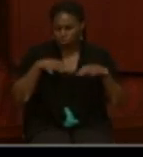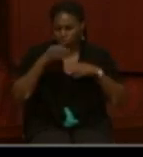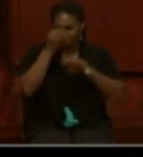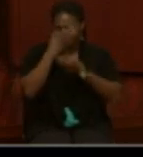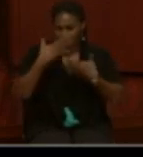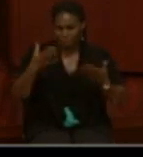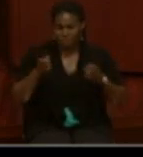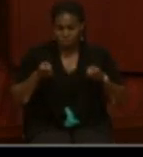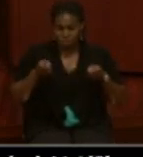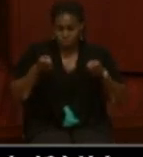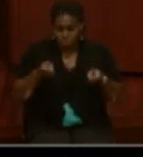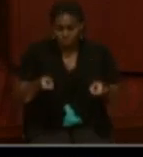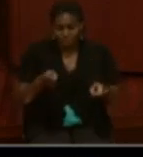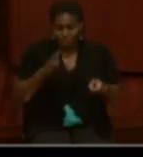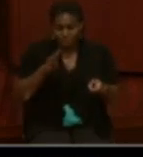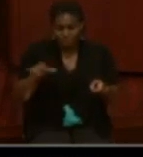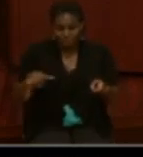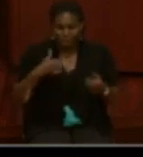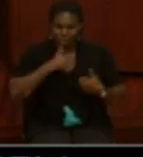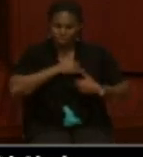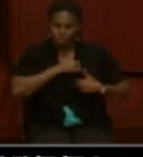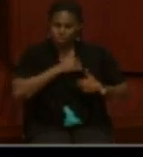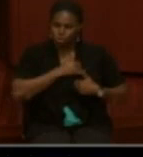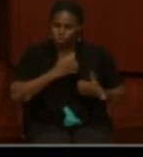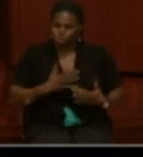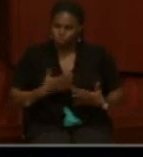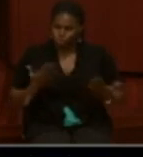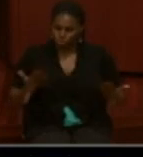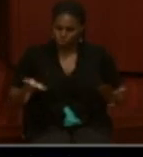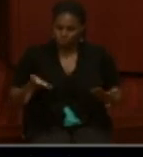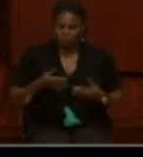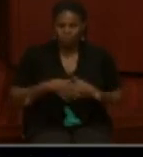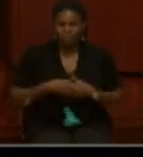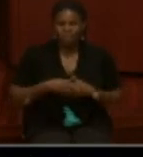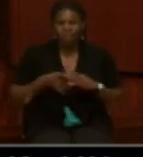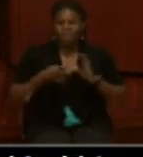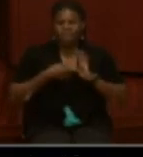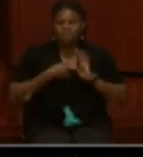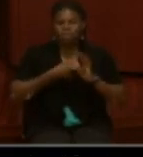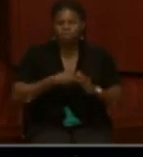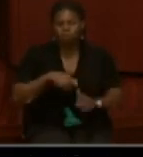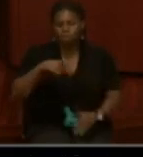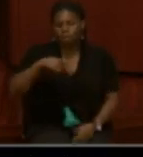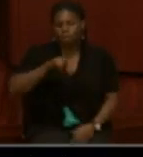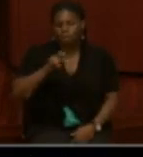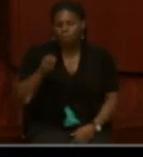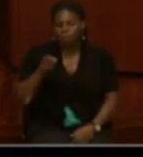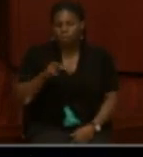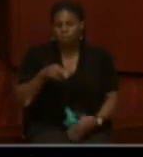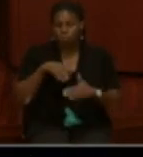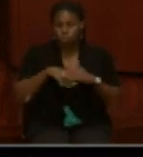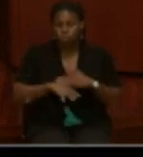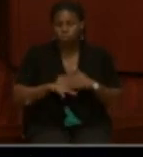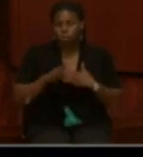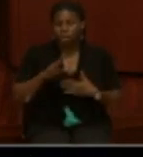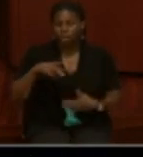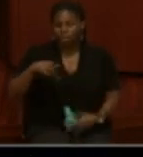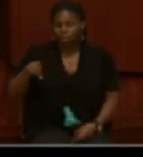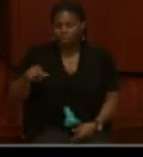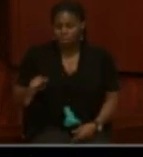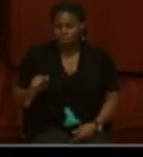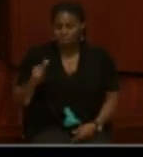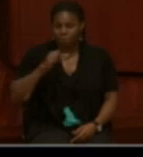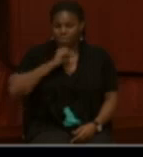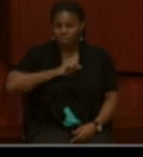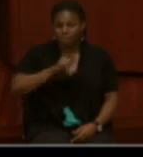that was provided by the soldier at time of enlistment. So this shows that Samuel Patterson was born in Philadelphia. His